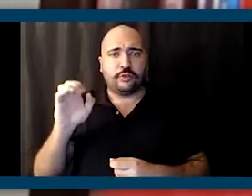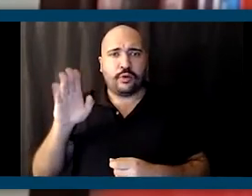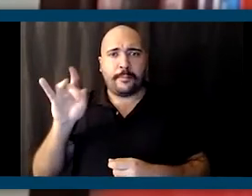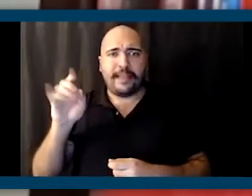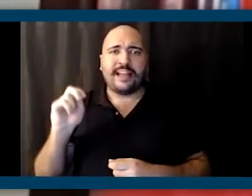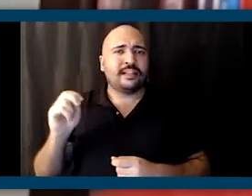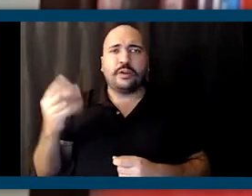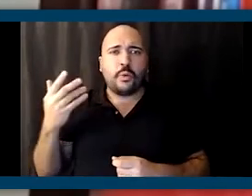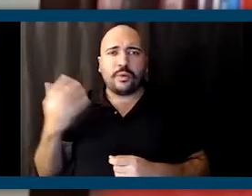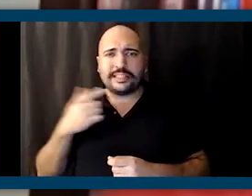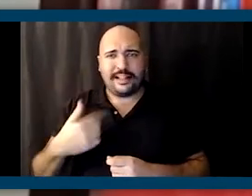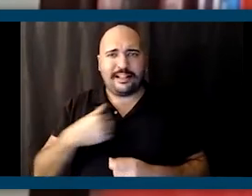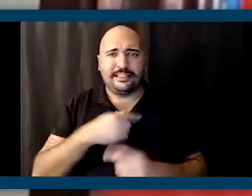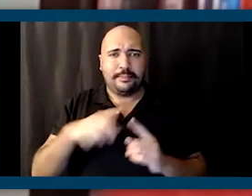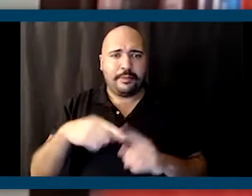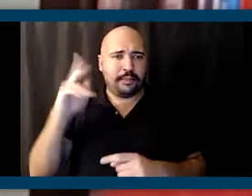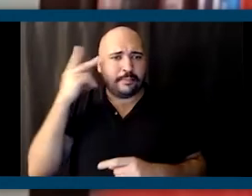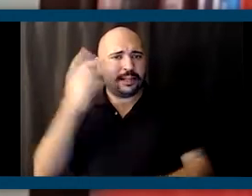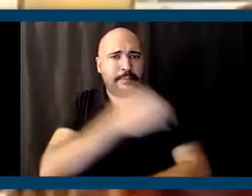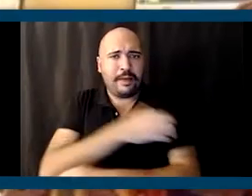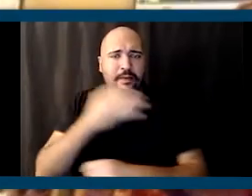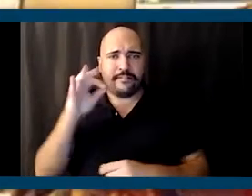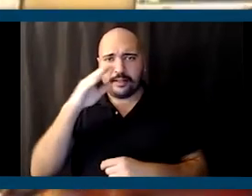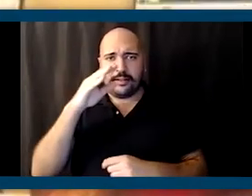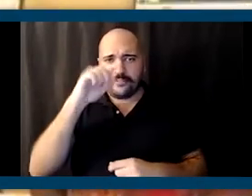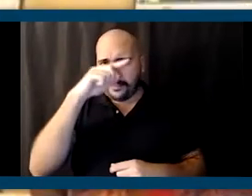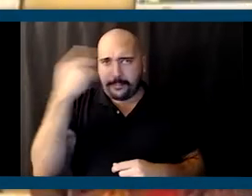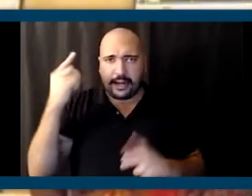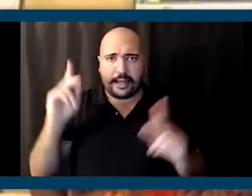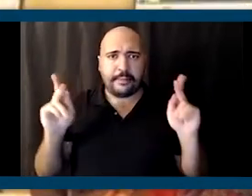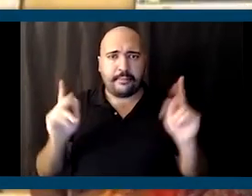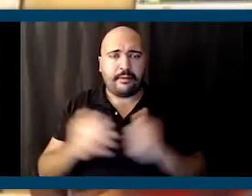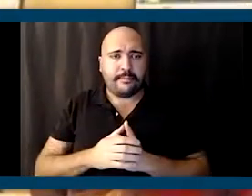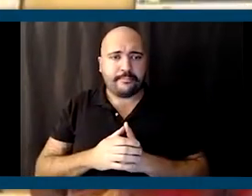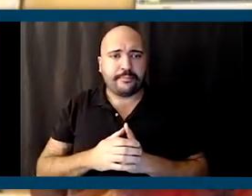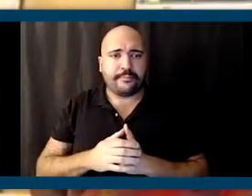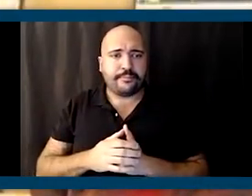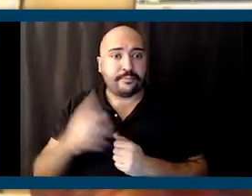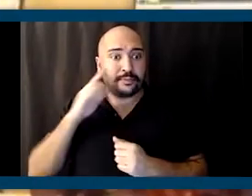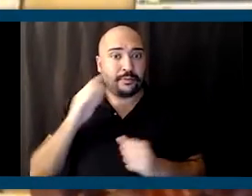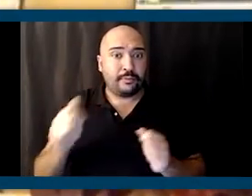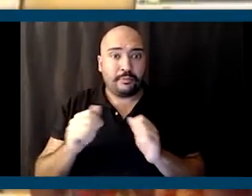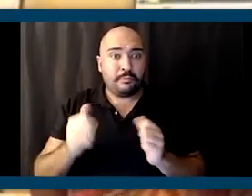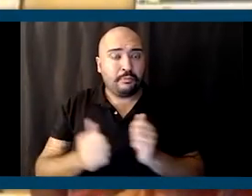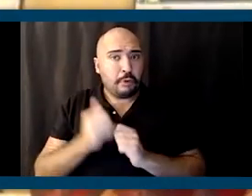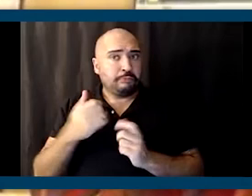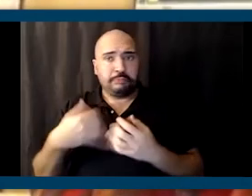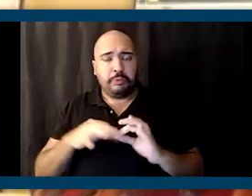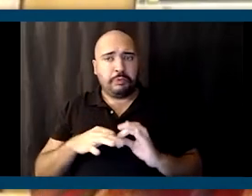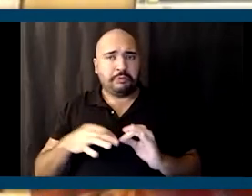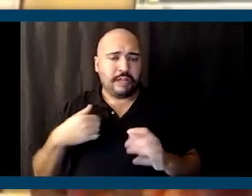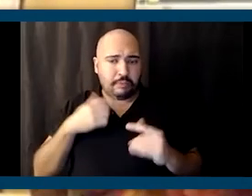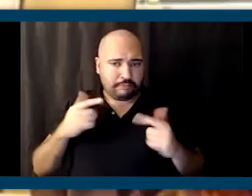power of black people? Well, I think most important, and I'm going to let my young folks tell me what it